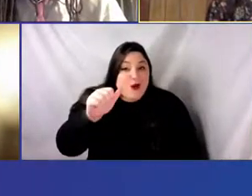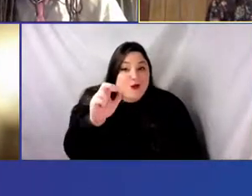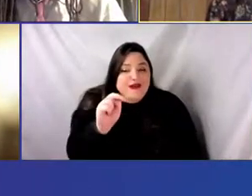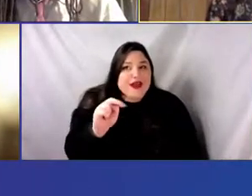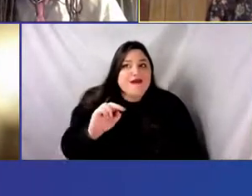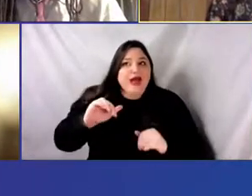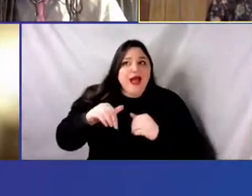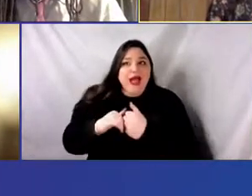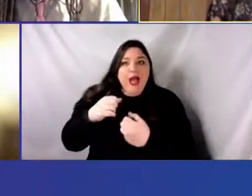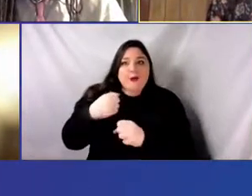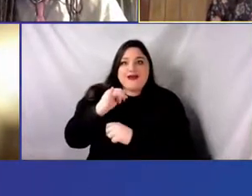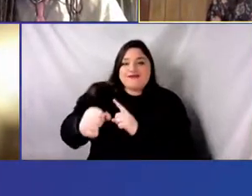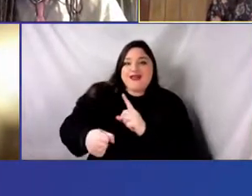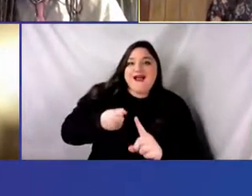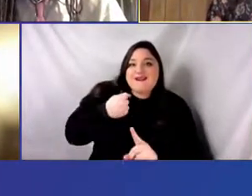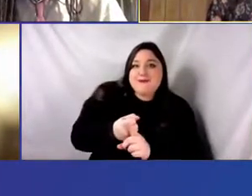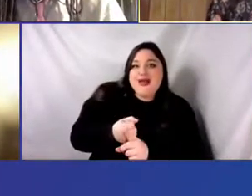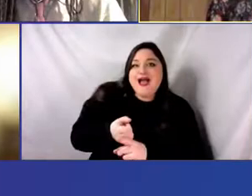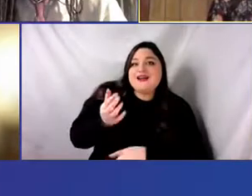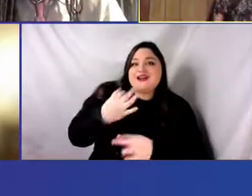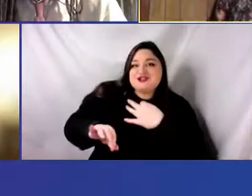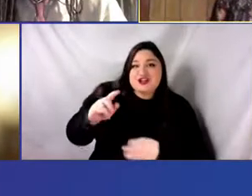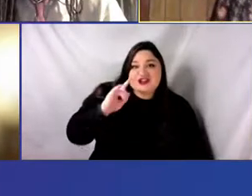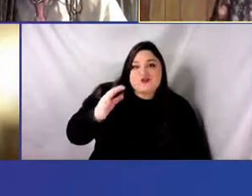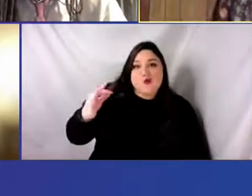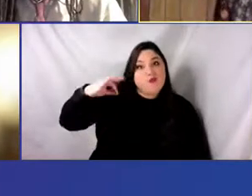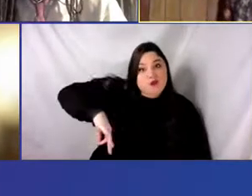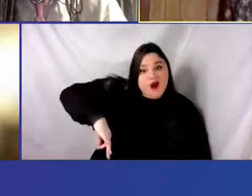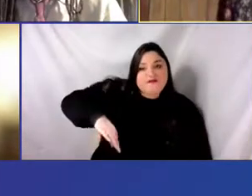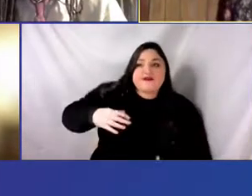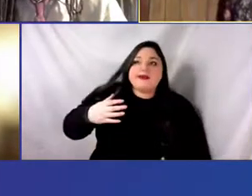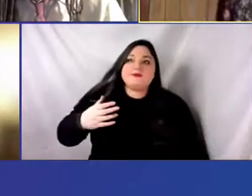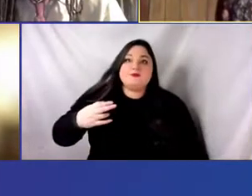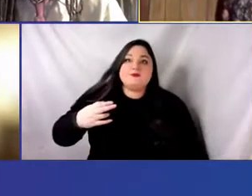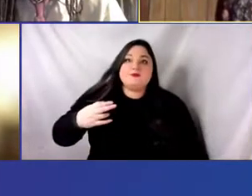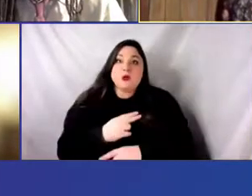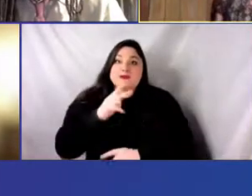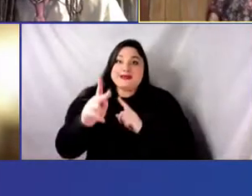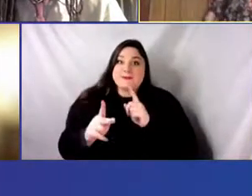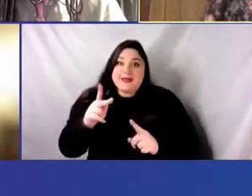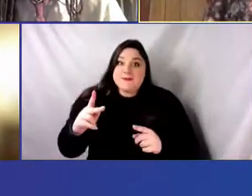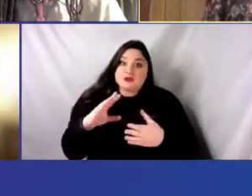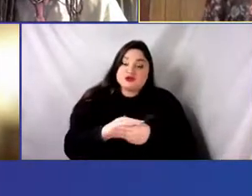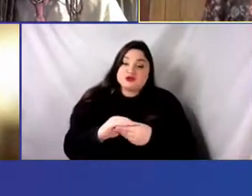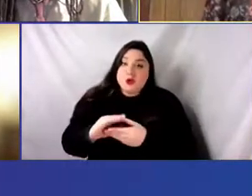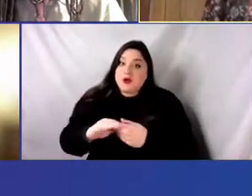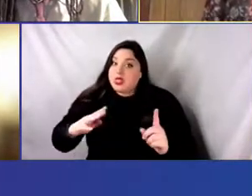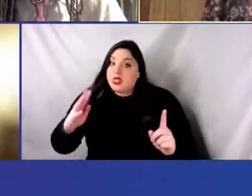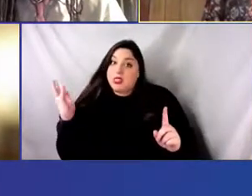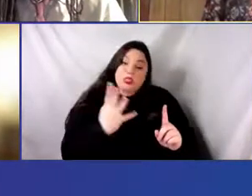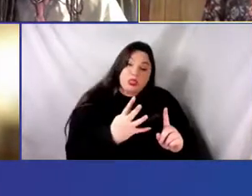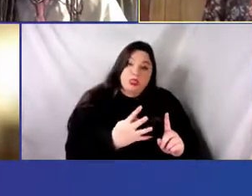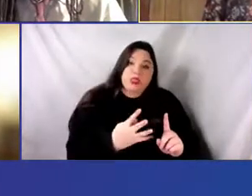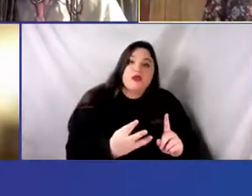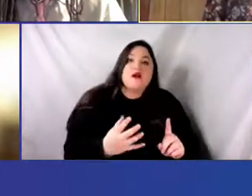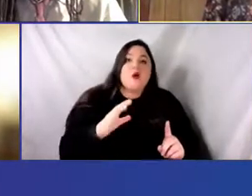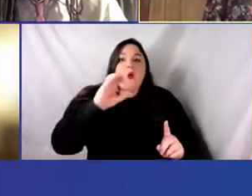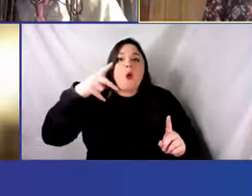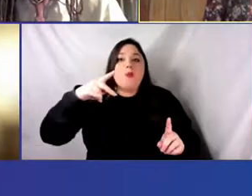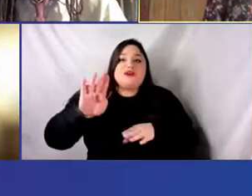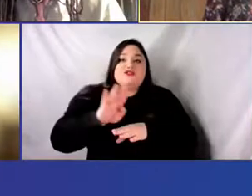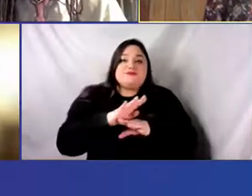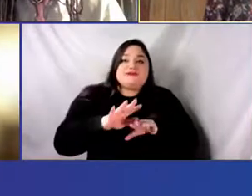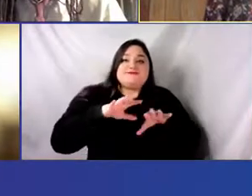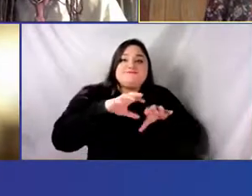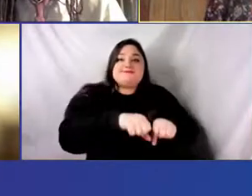taglines to sell product, to sell people. And artists have, you